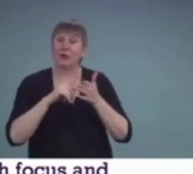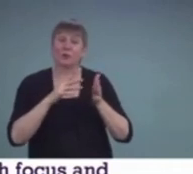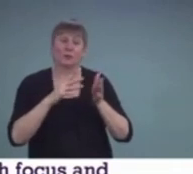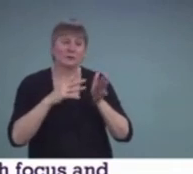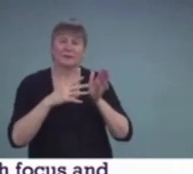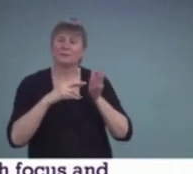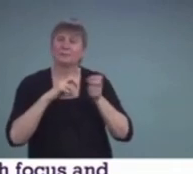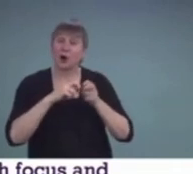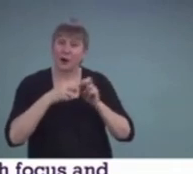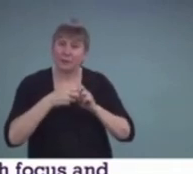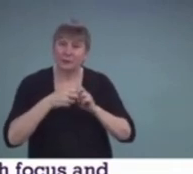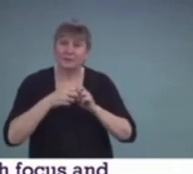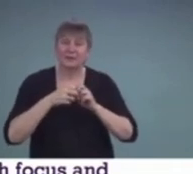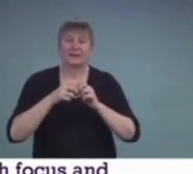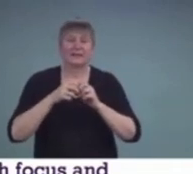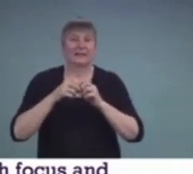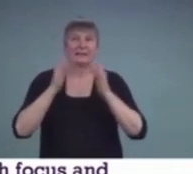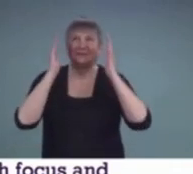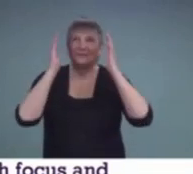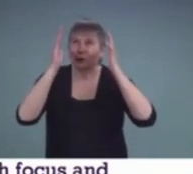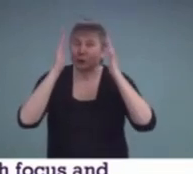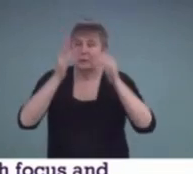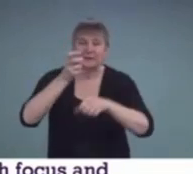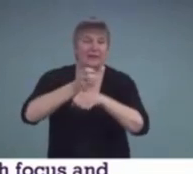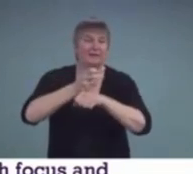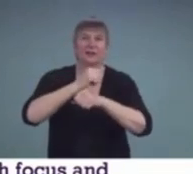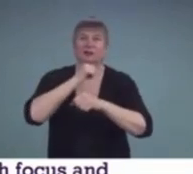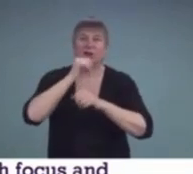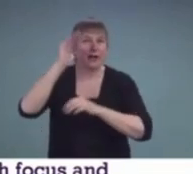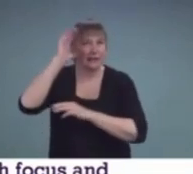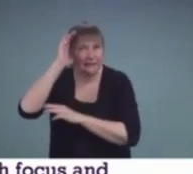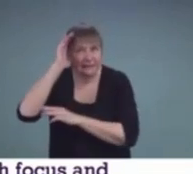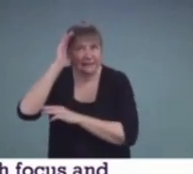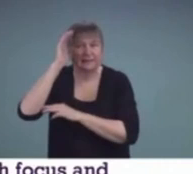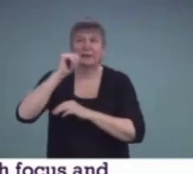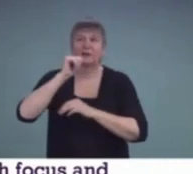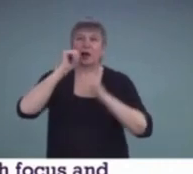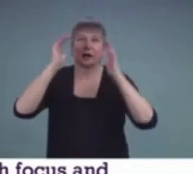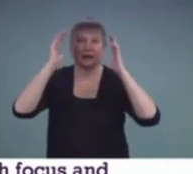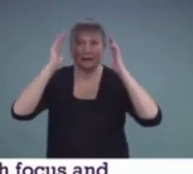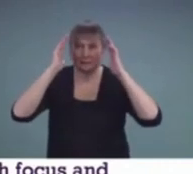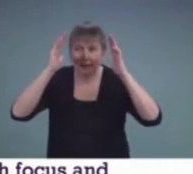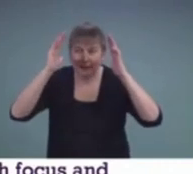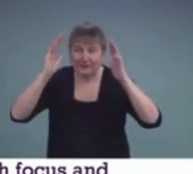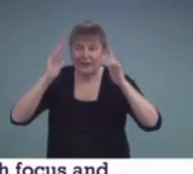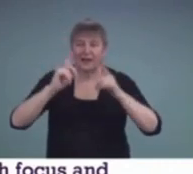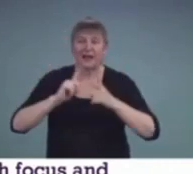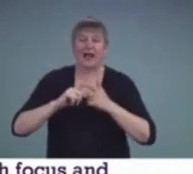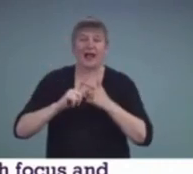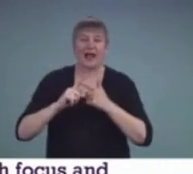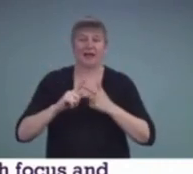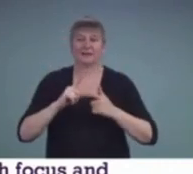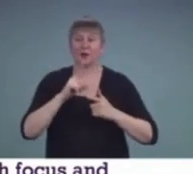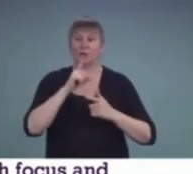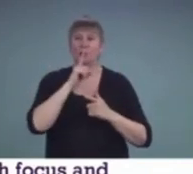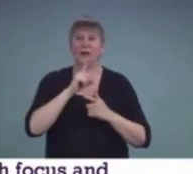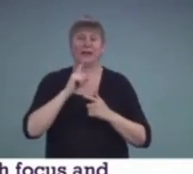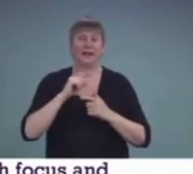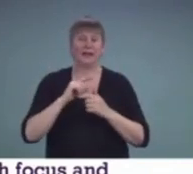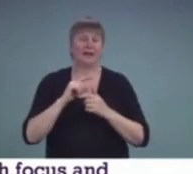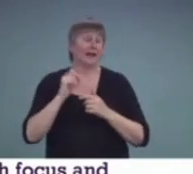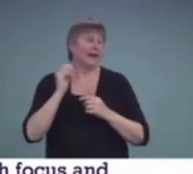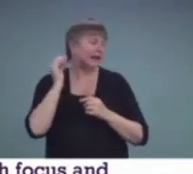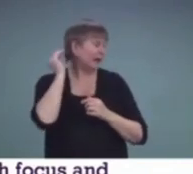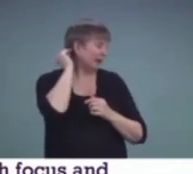poor listening skills, being in trouble for not paying attention. And that he's extremely self-conscious about his hearing aid implant,